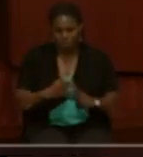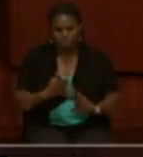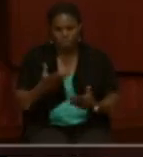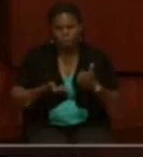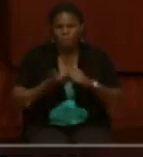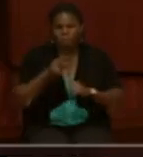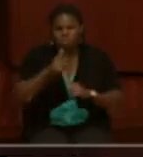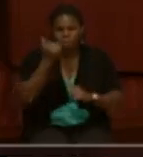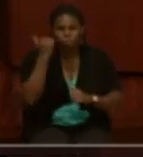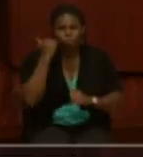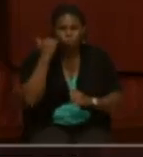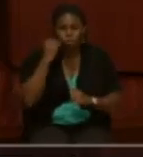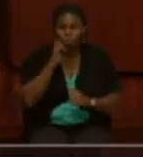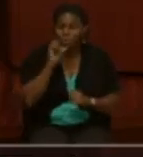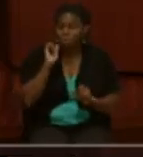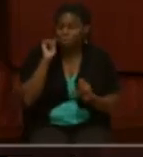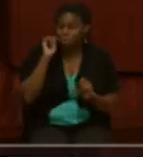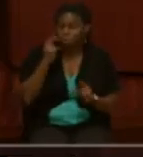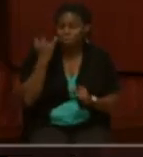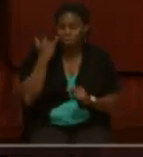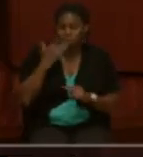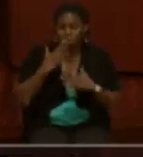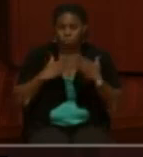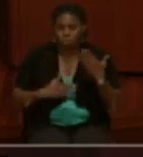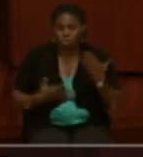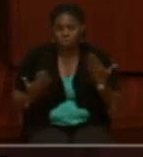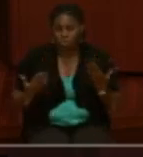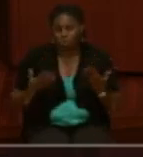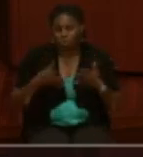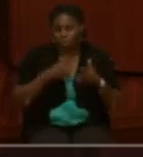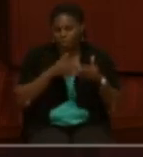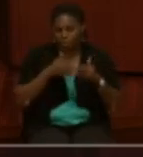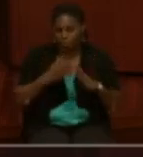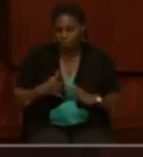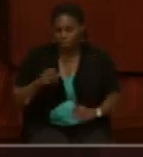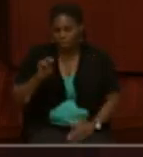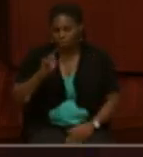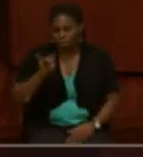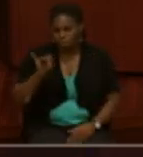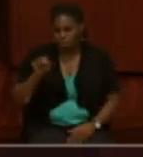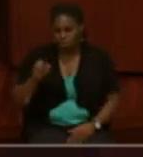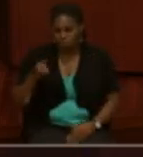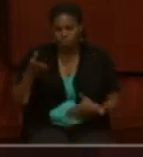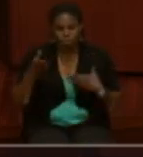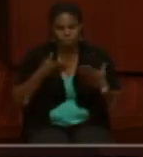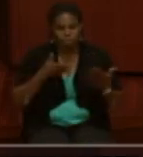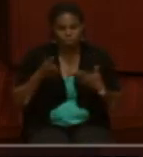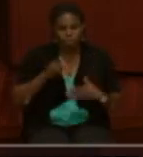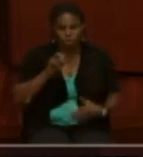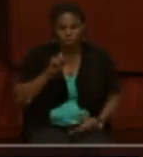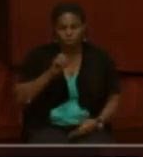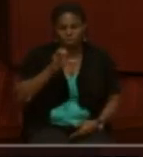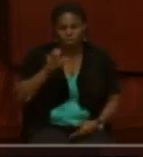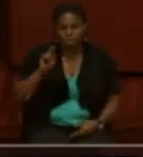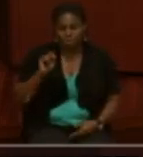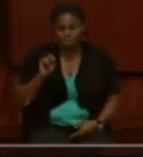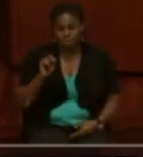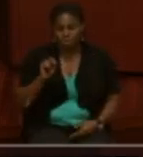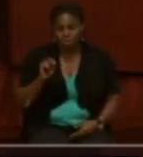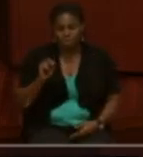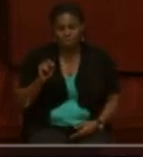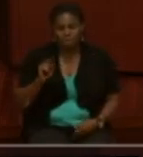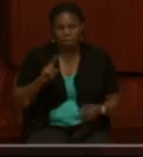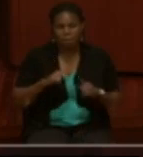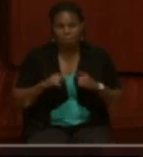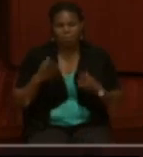It wouldn't surprise me if there were some Native Americans that did serve in USCT regiments, but they